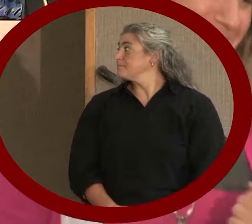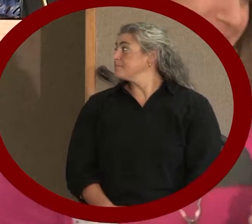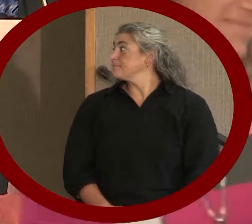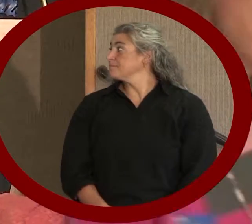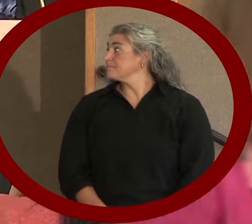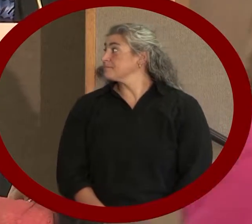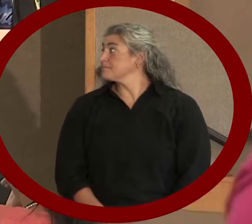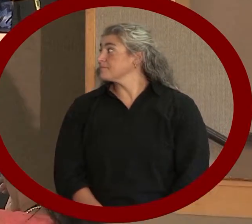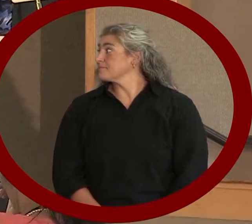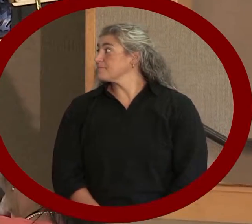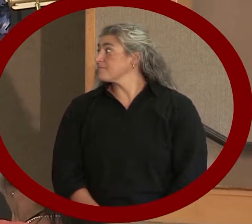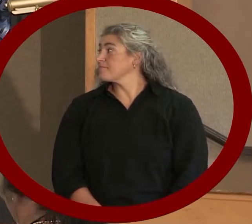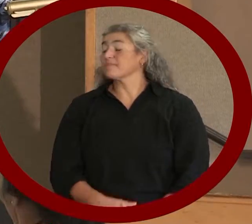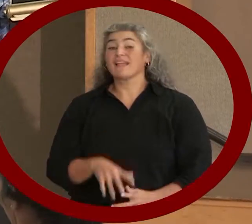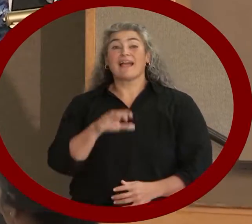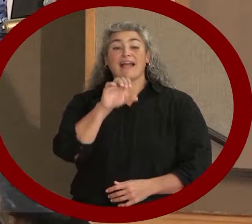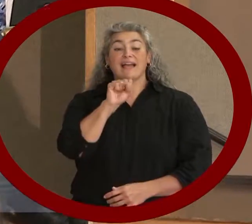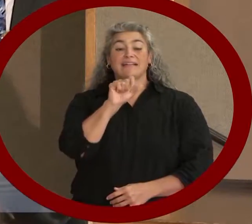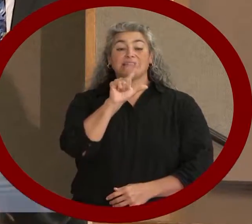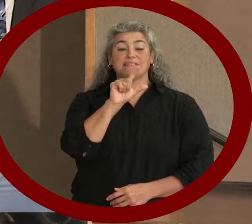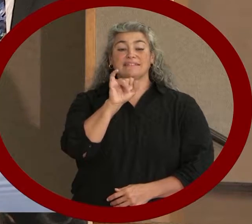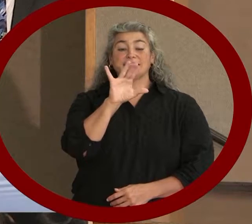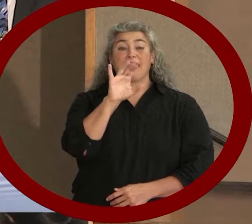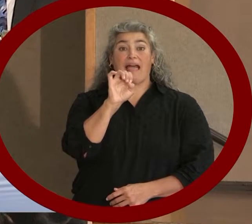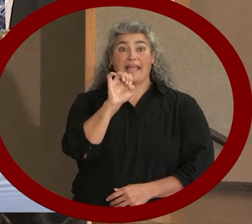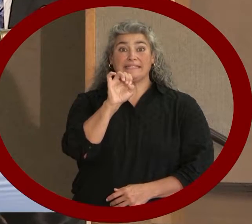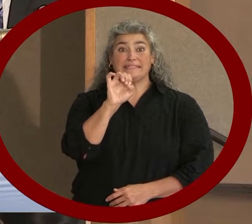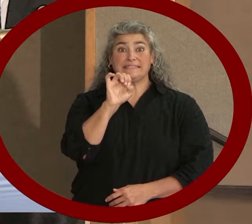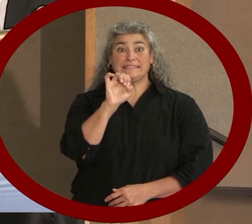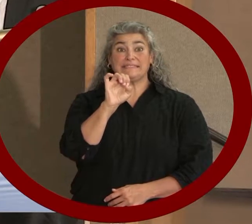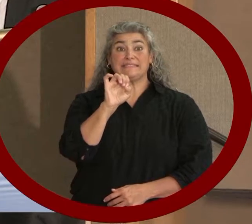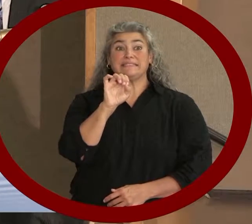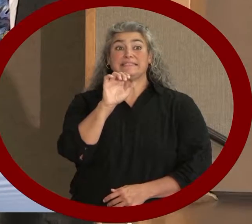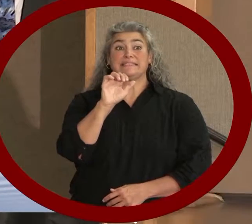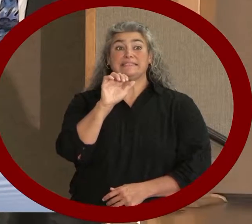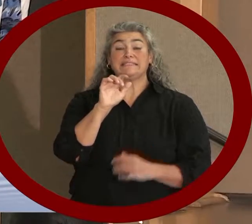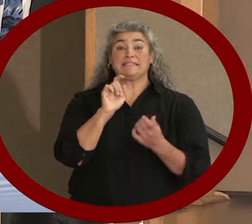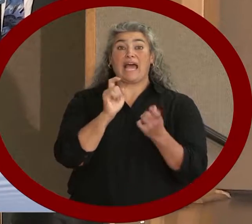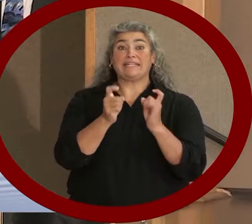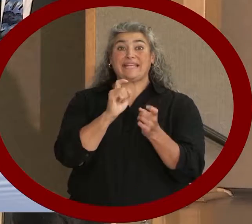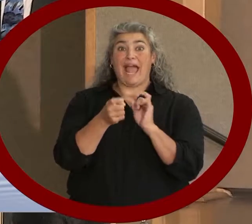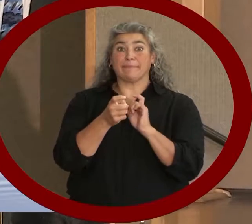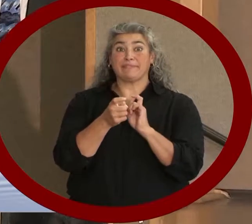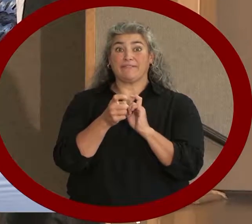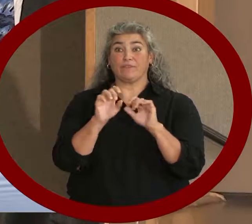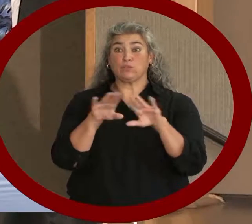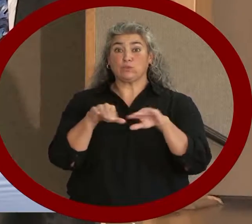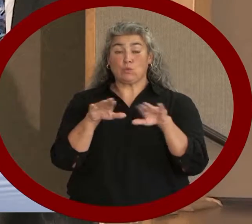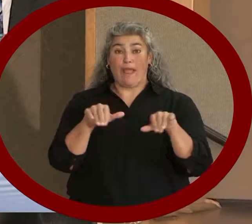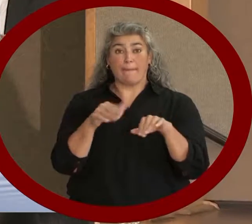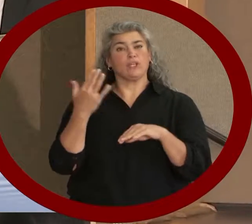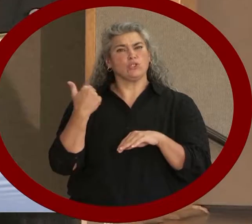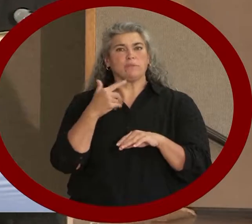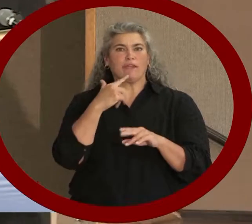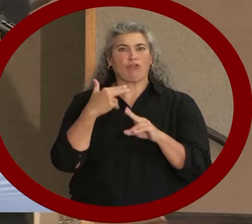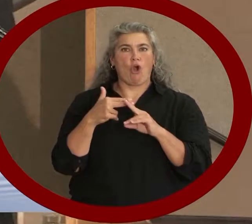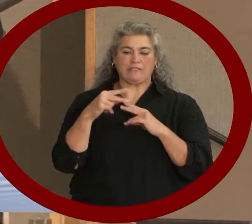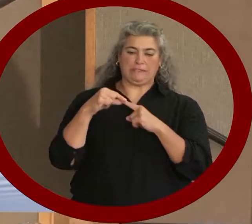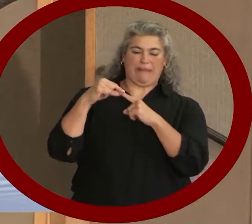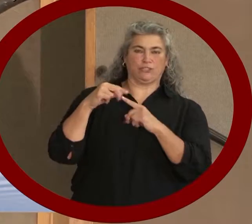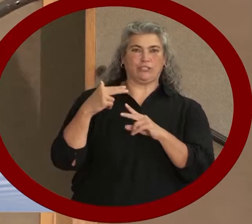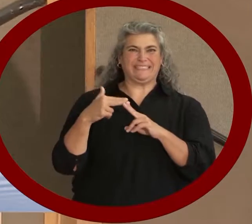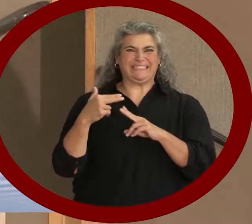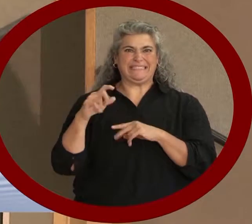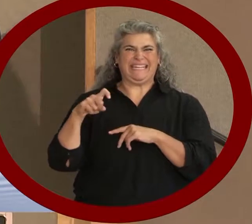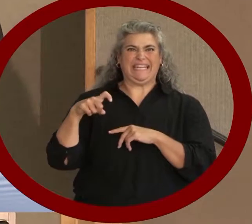The SLICE Adaptive Swim, formerly called the Special Needs Swim, has been keeping the promise in Fort